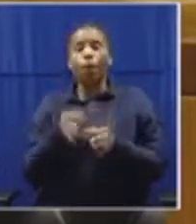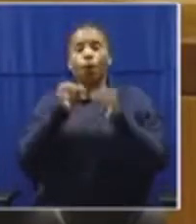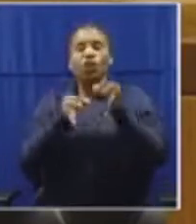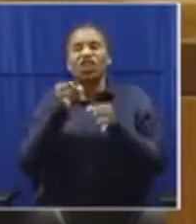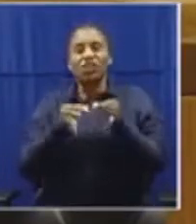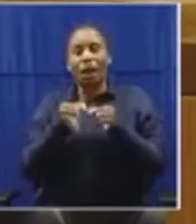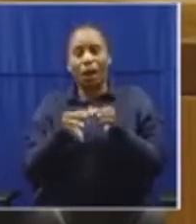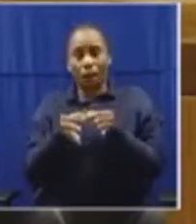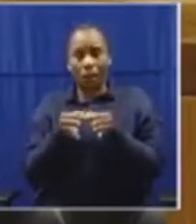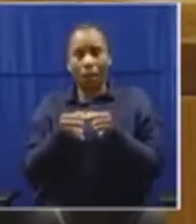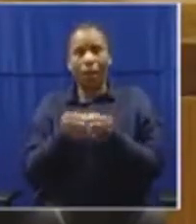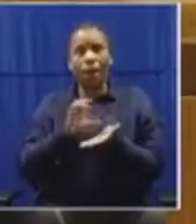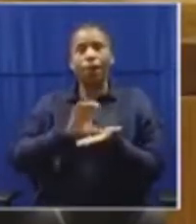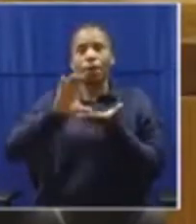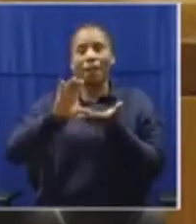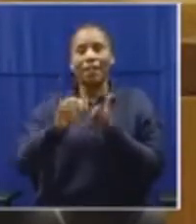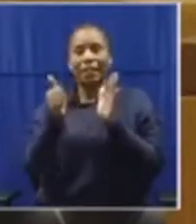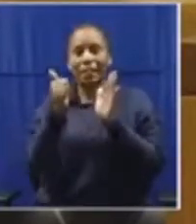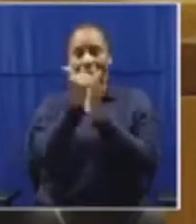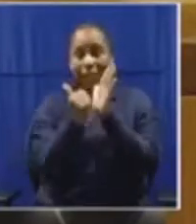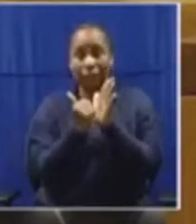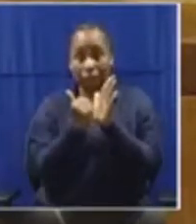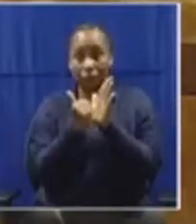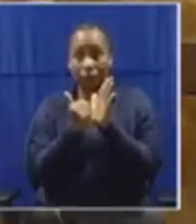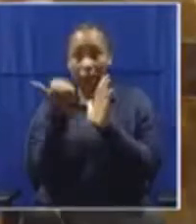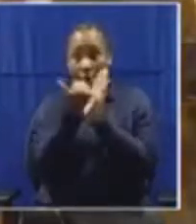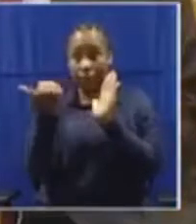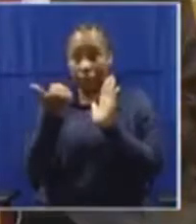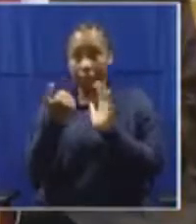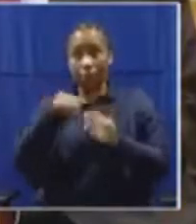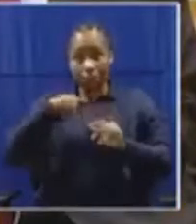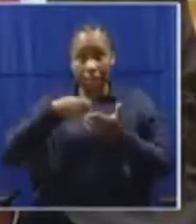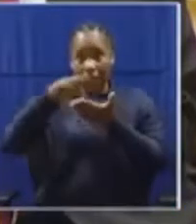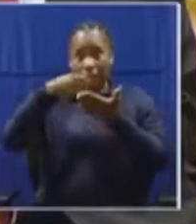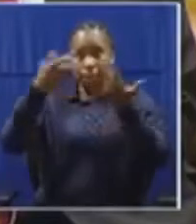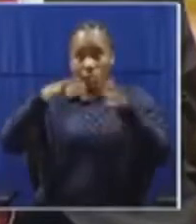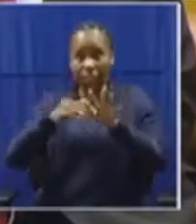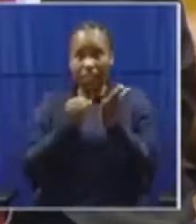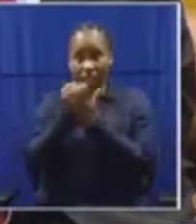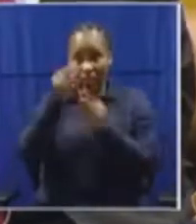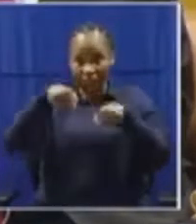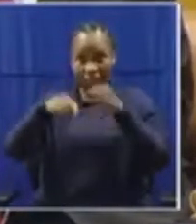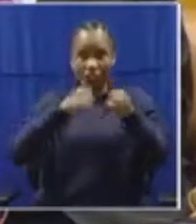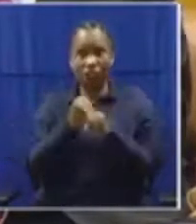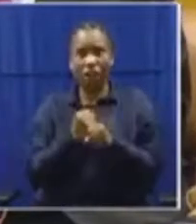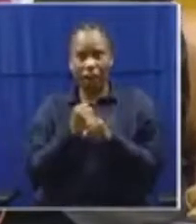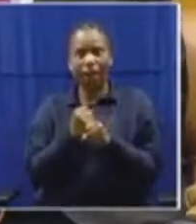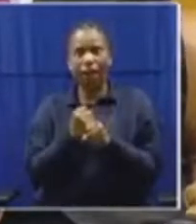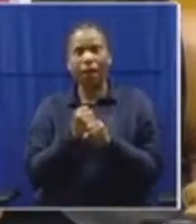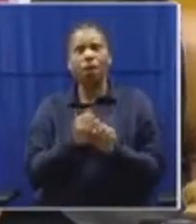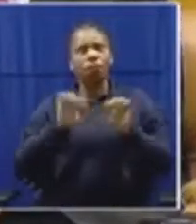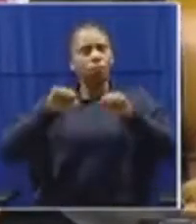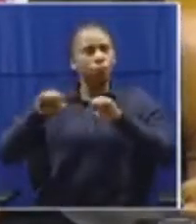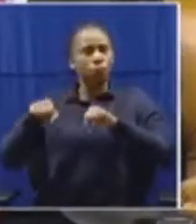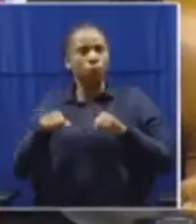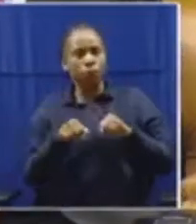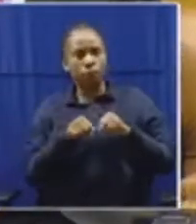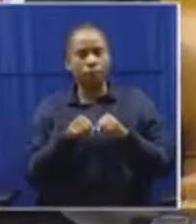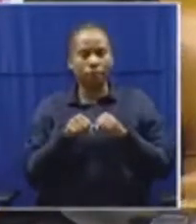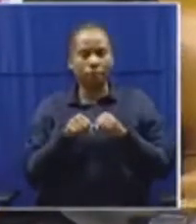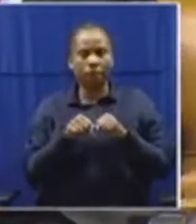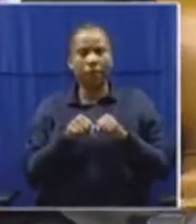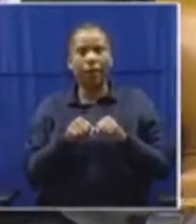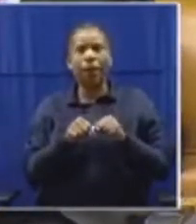which I signed into law earlier this year, does regulate public and private funding of